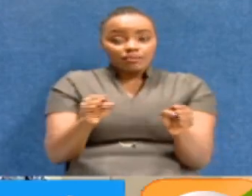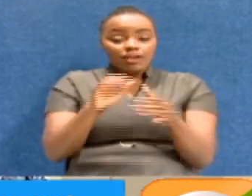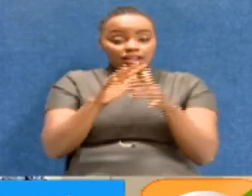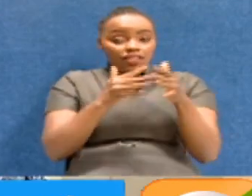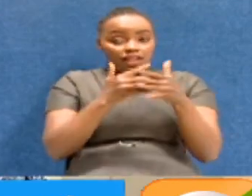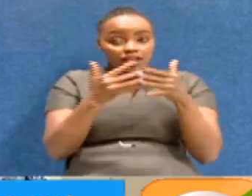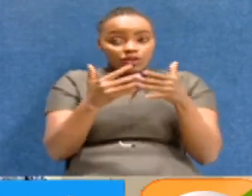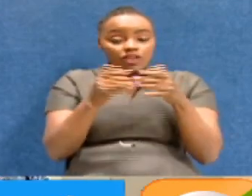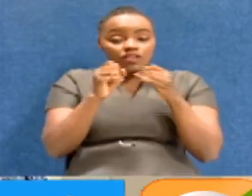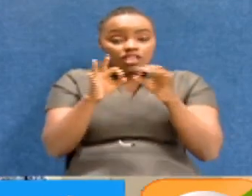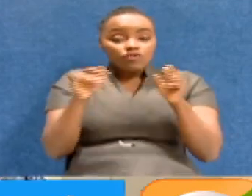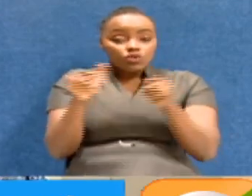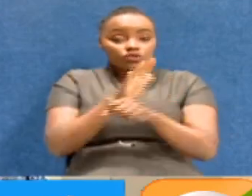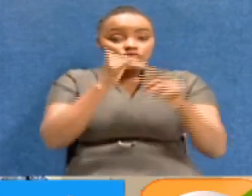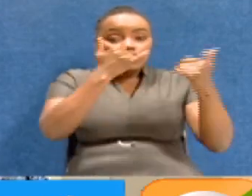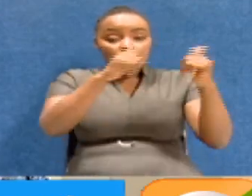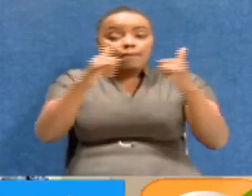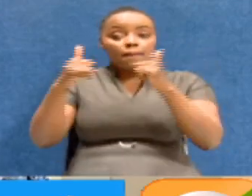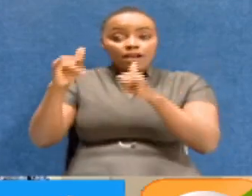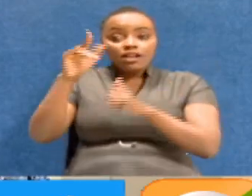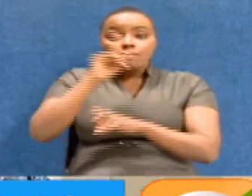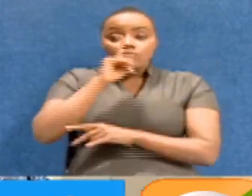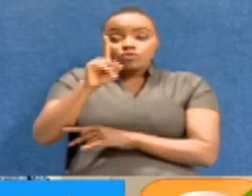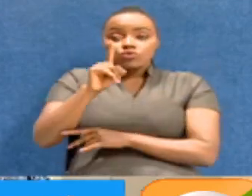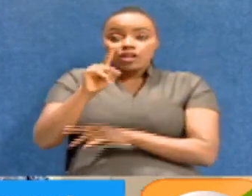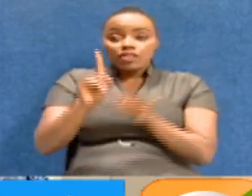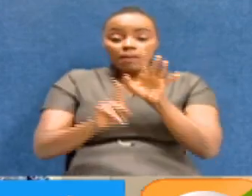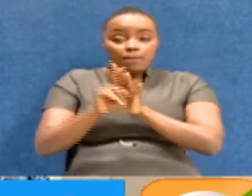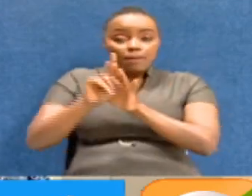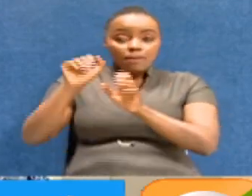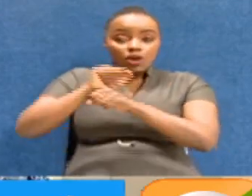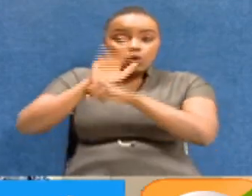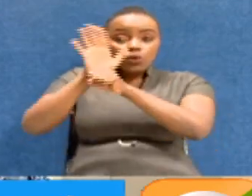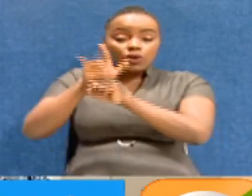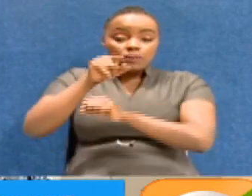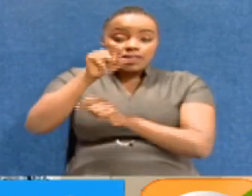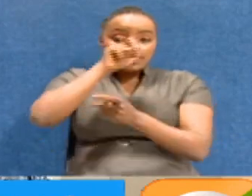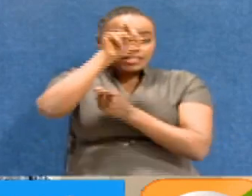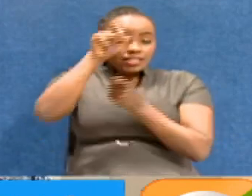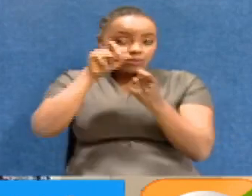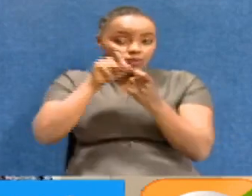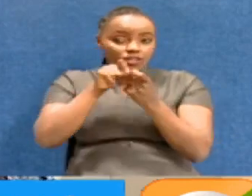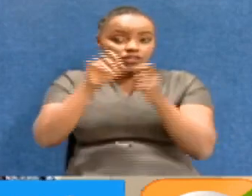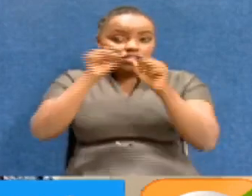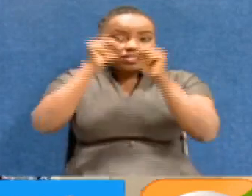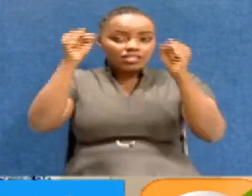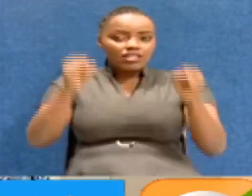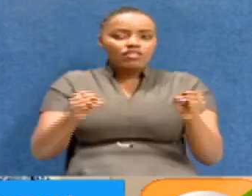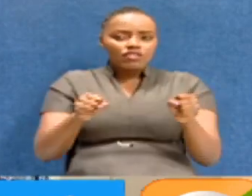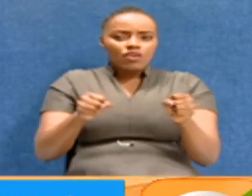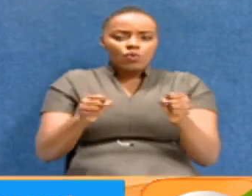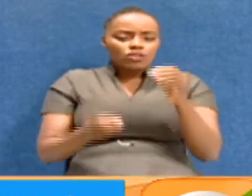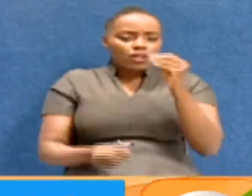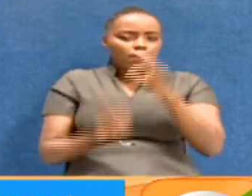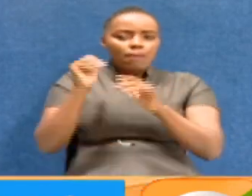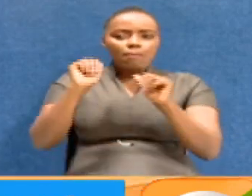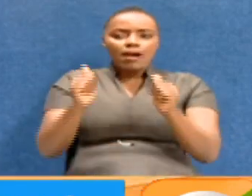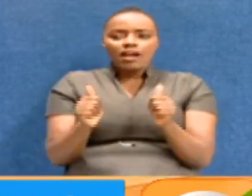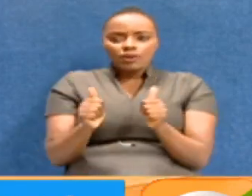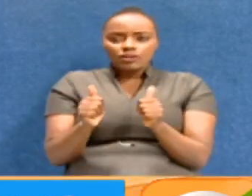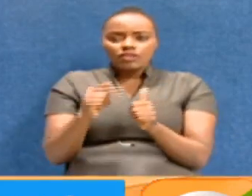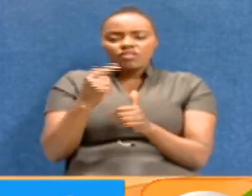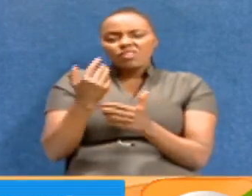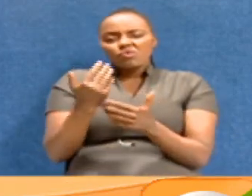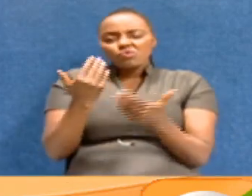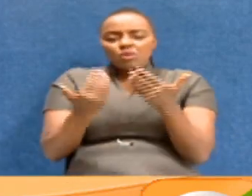that system was fully implemented, I'm sure because of COVID that particular system was never put in place, they were putting in place